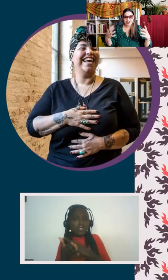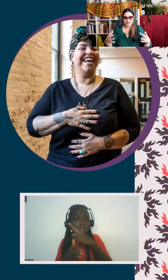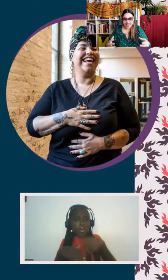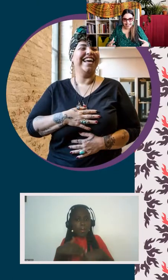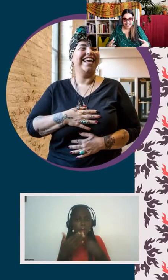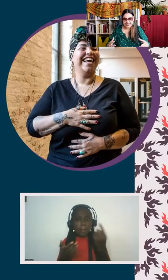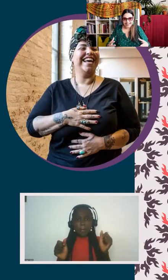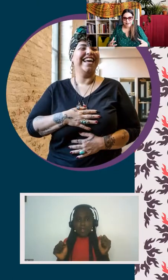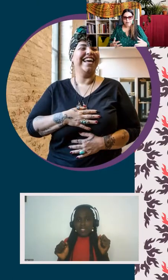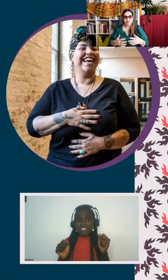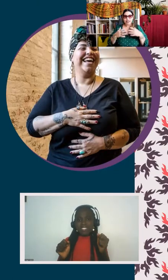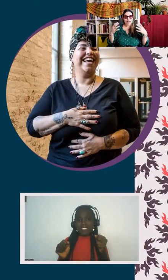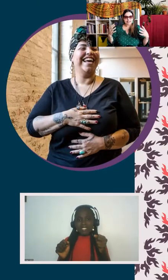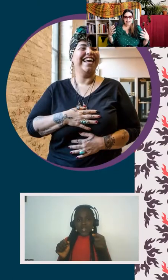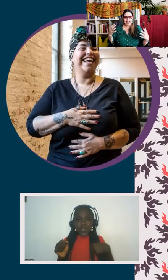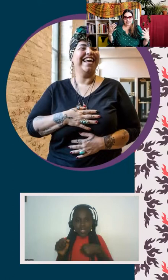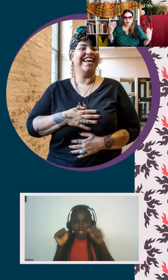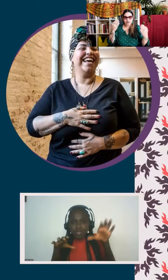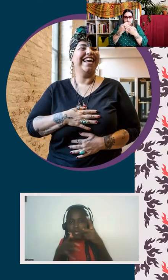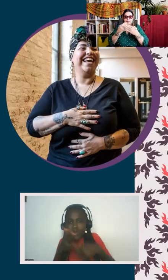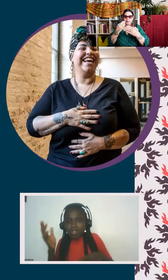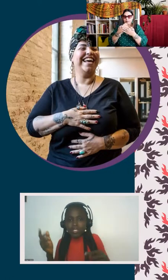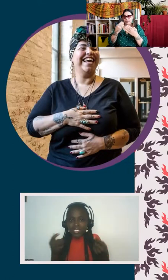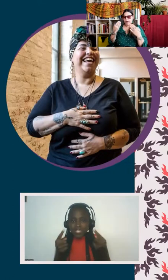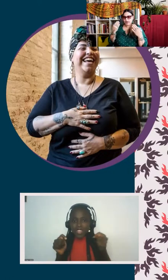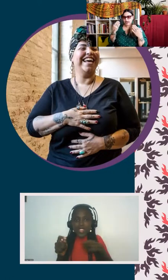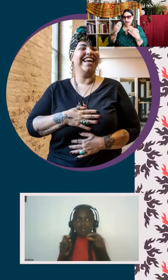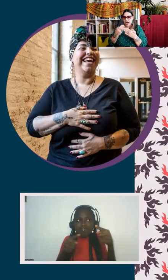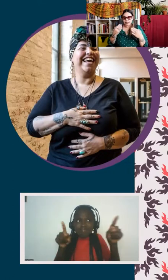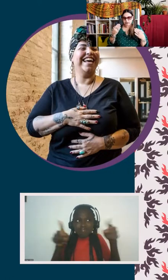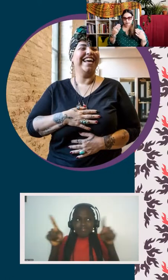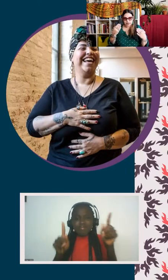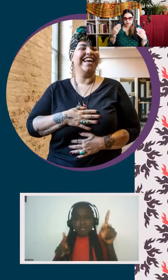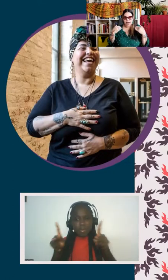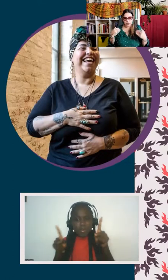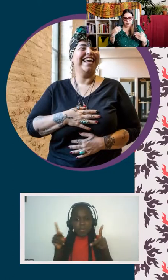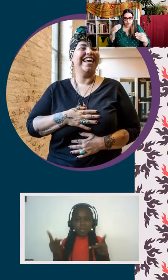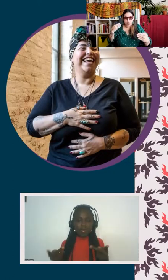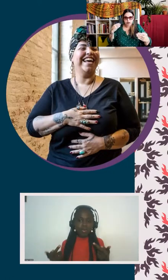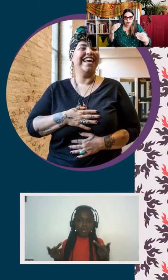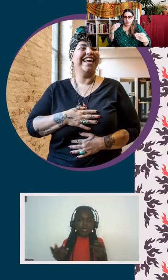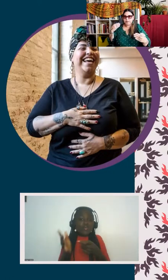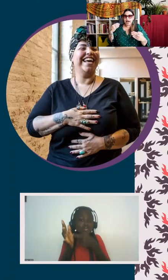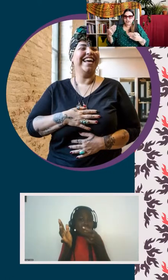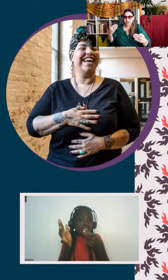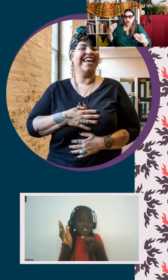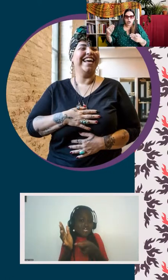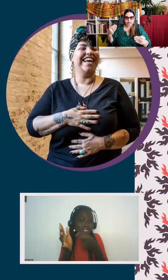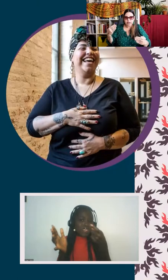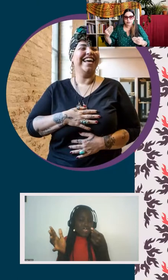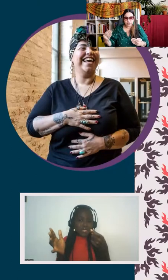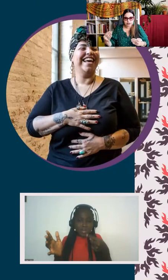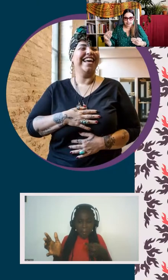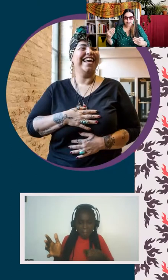trying to offend, realizing that that often put me at odds with my own passion,